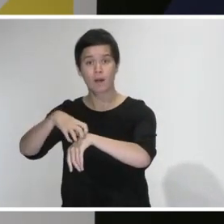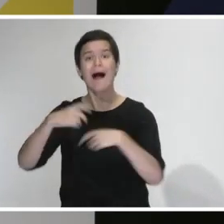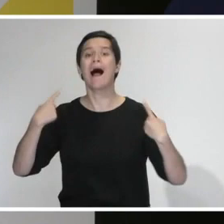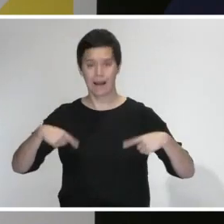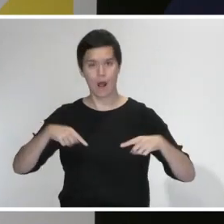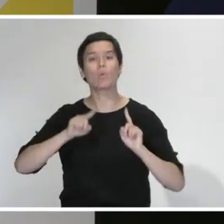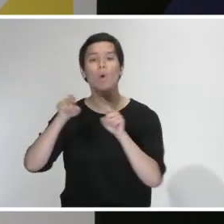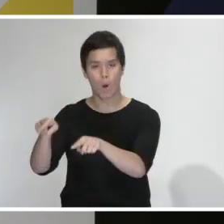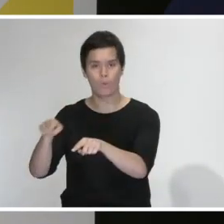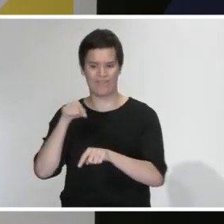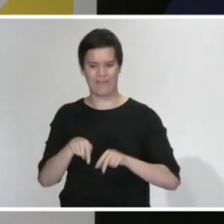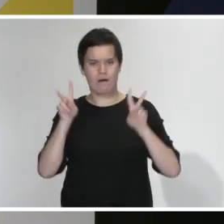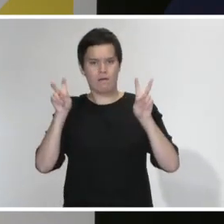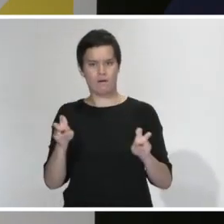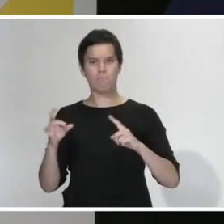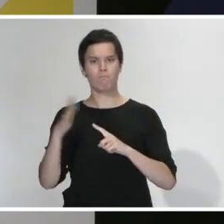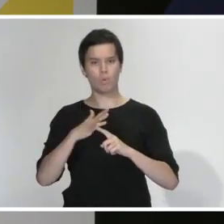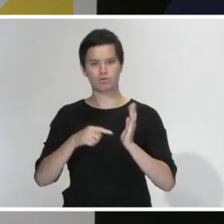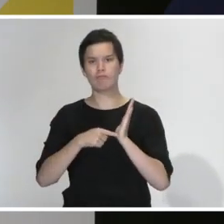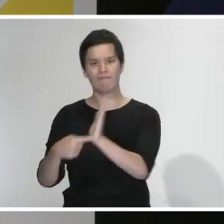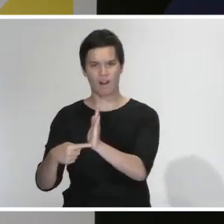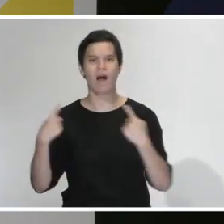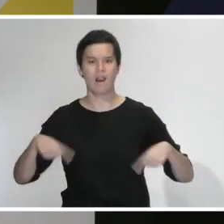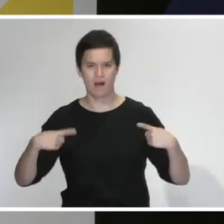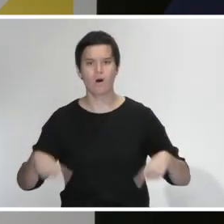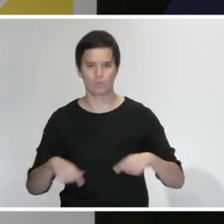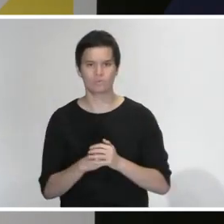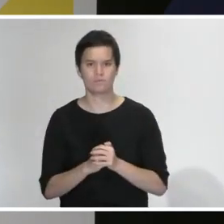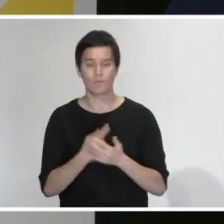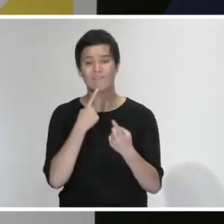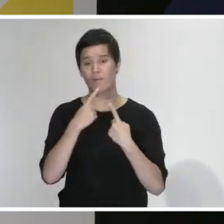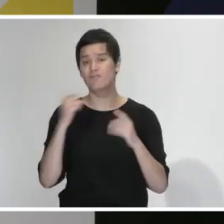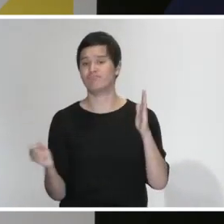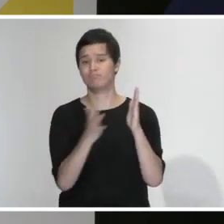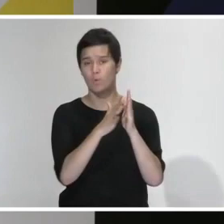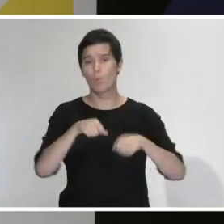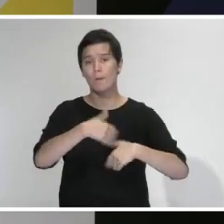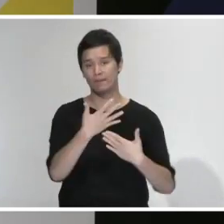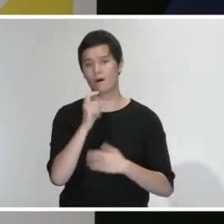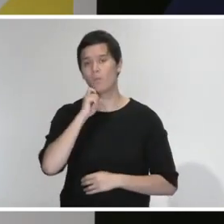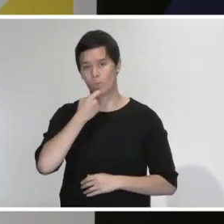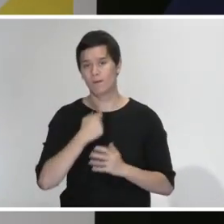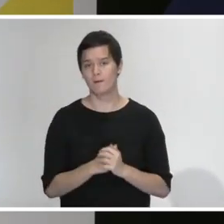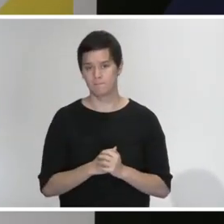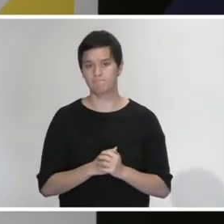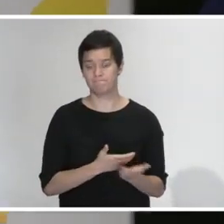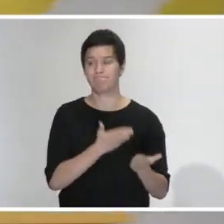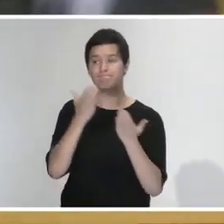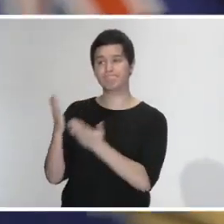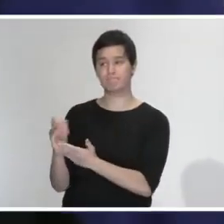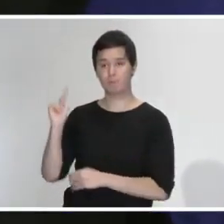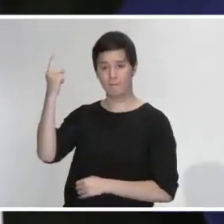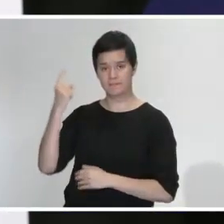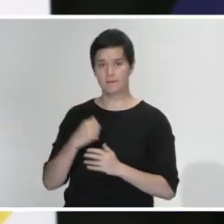district and the advice on our website will be being updated today. I'll hand back to the Prime Minister. Thank you Ashley. To begin with